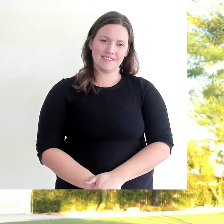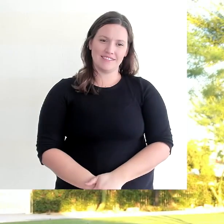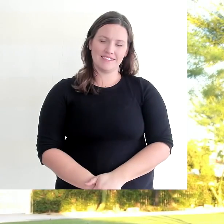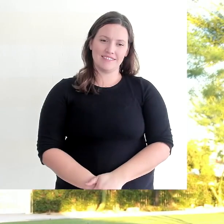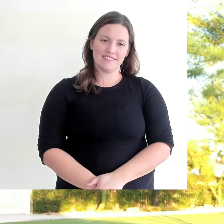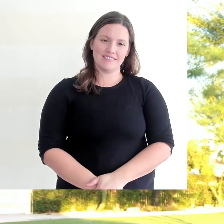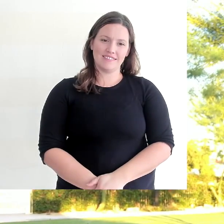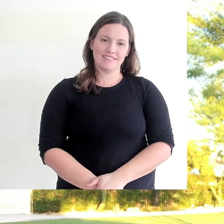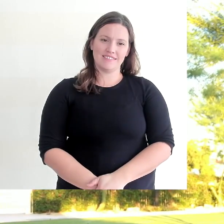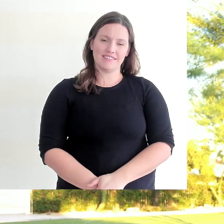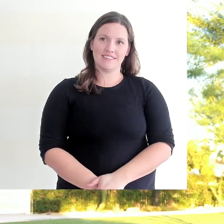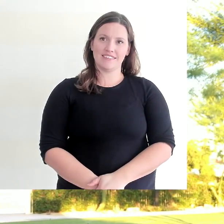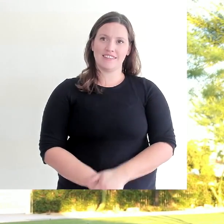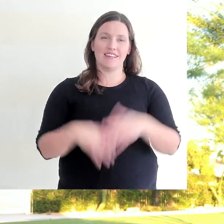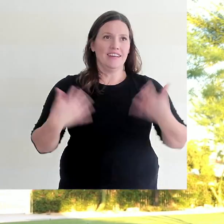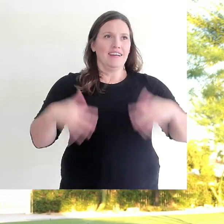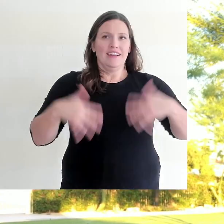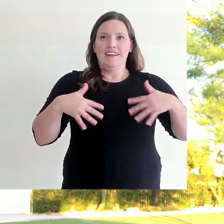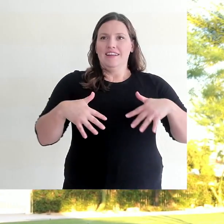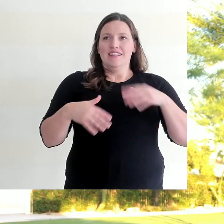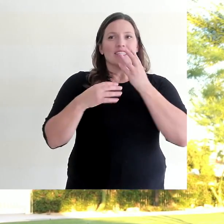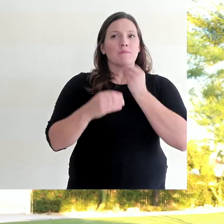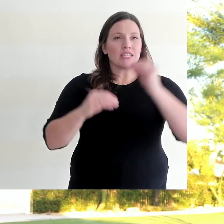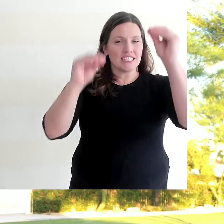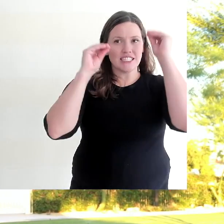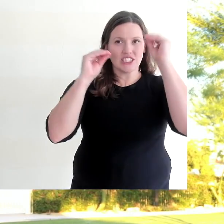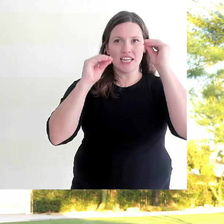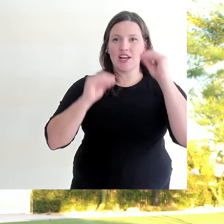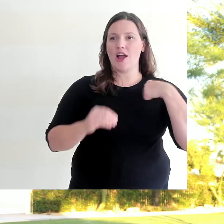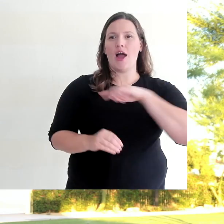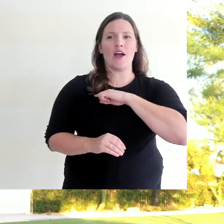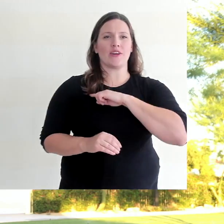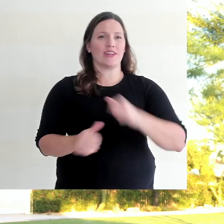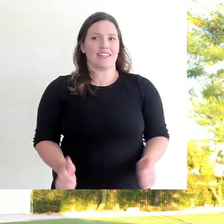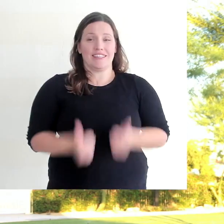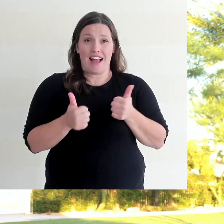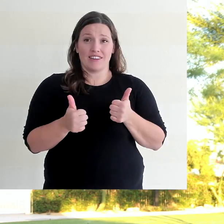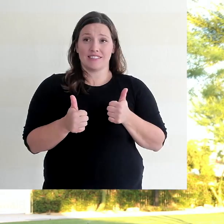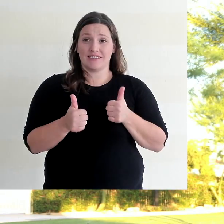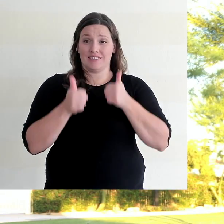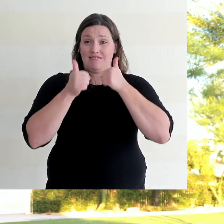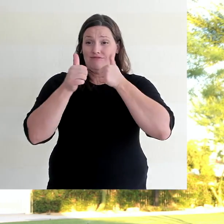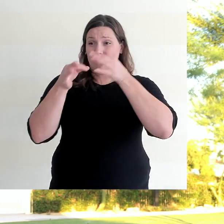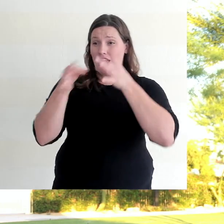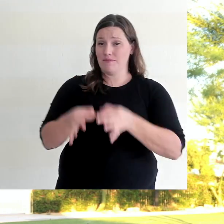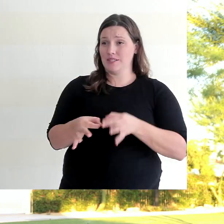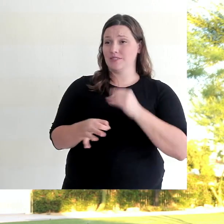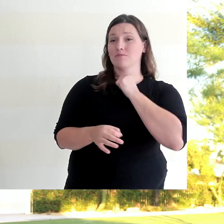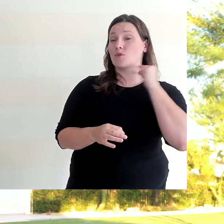Wow, isn't that fascinating what Hebrews teaches us? That our lives are described in terms of priestly terms.